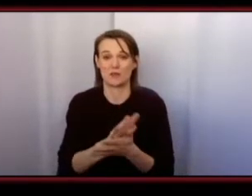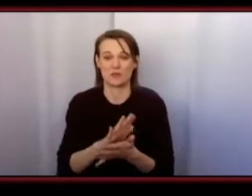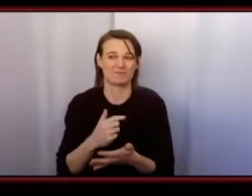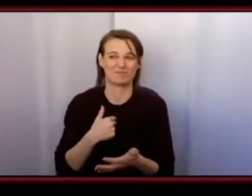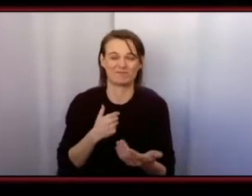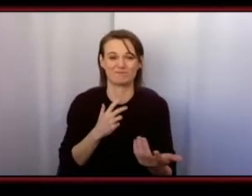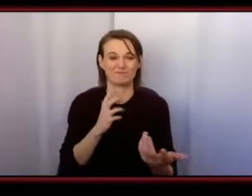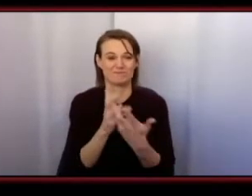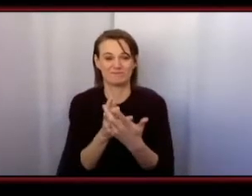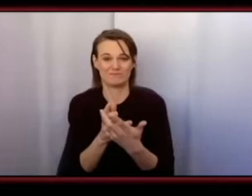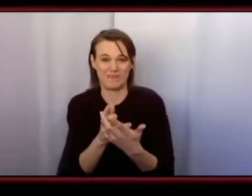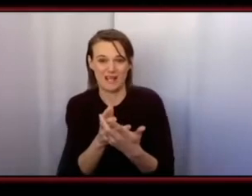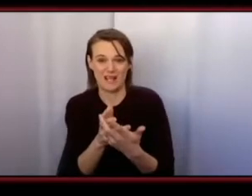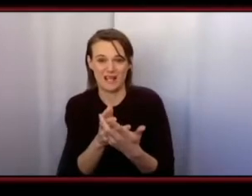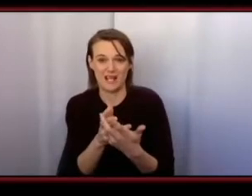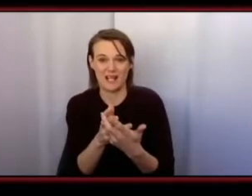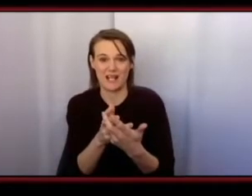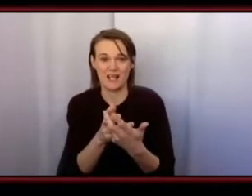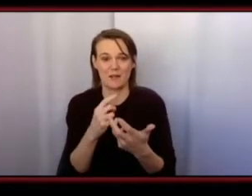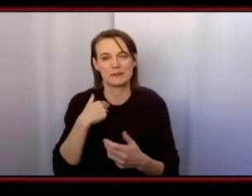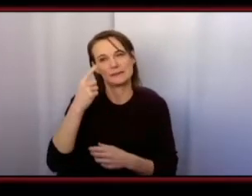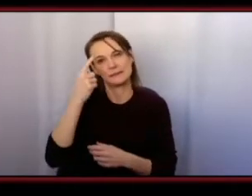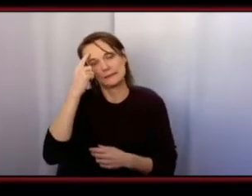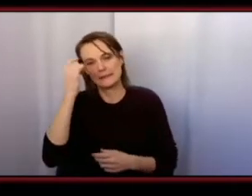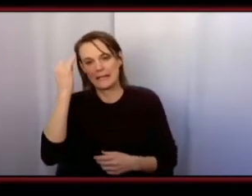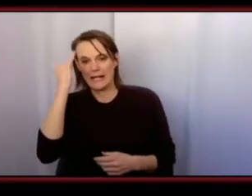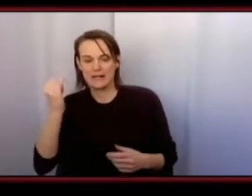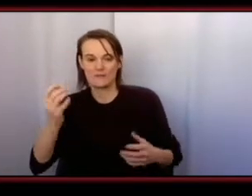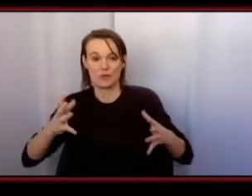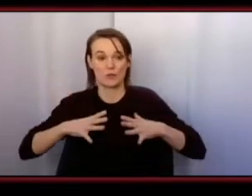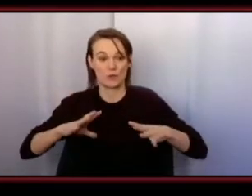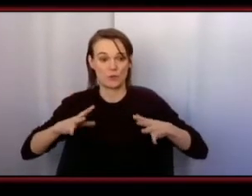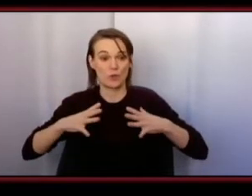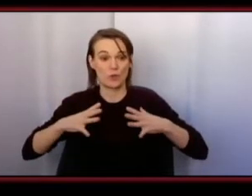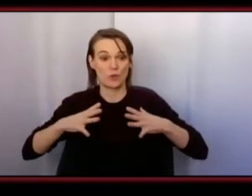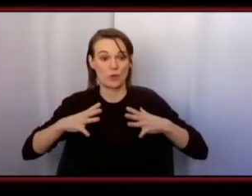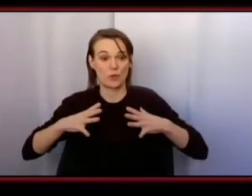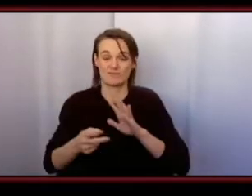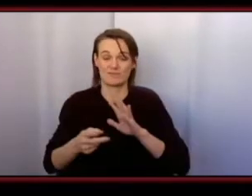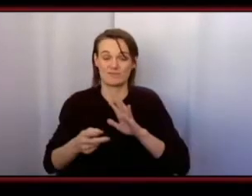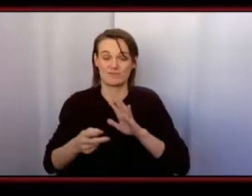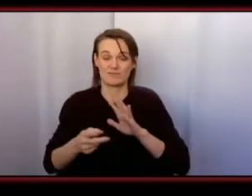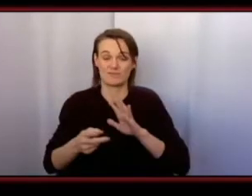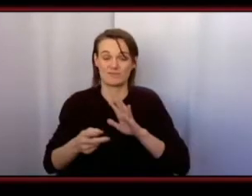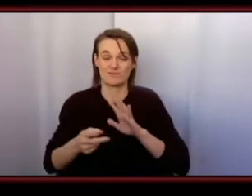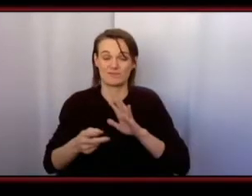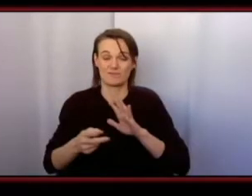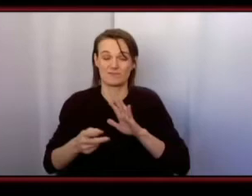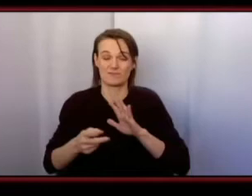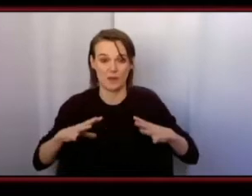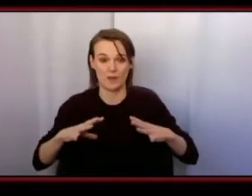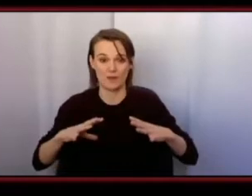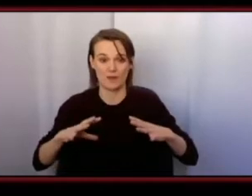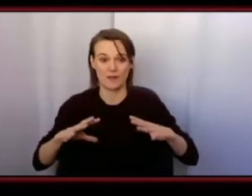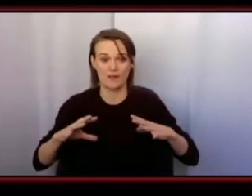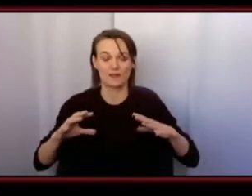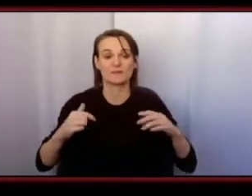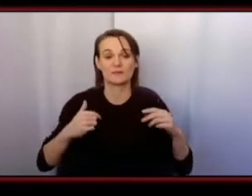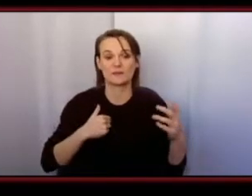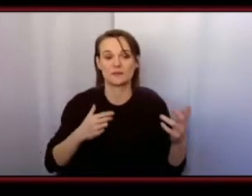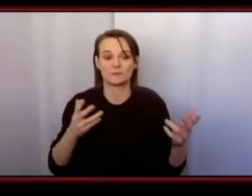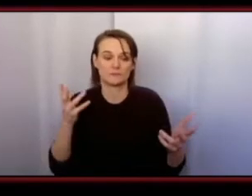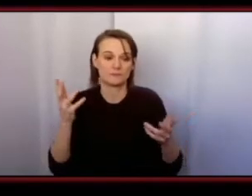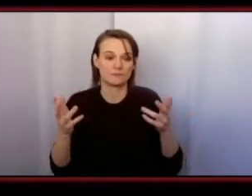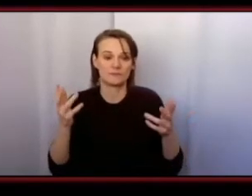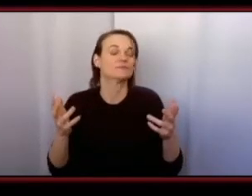but i had an idea for this fashion brand trev clothing so the the initial design that i had was balanced success